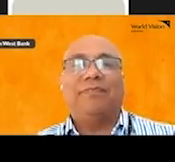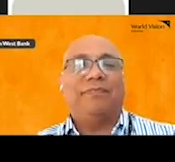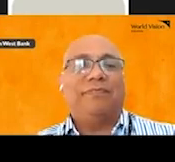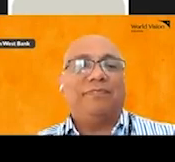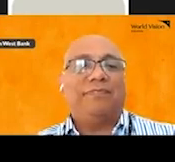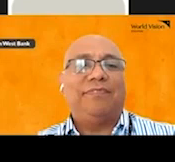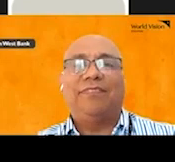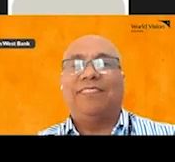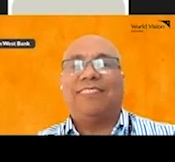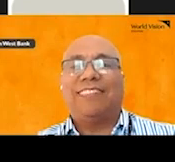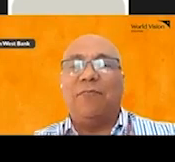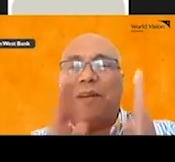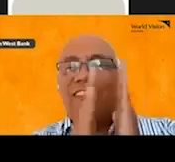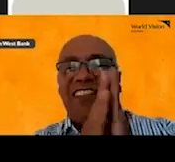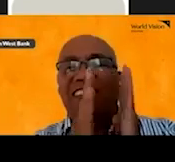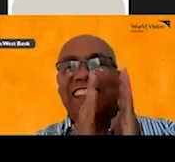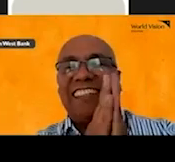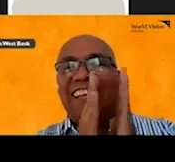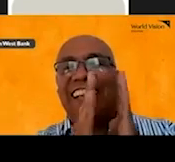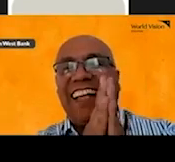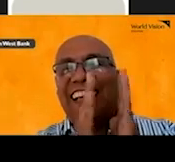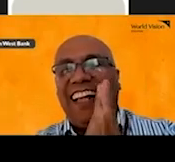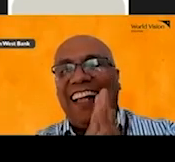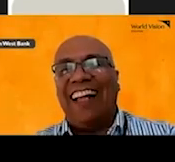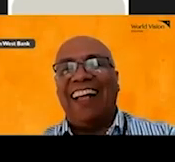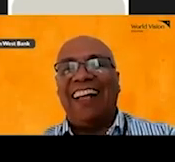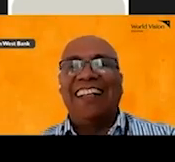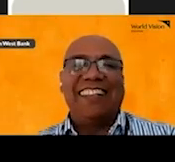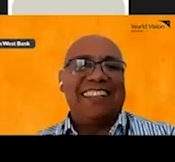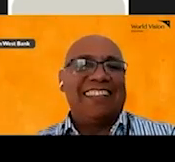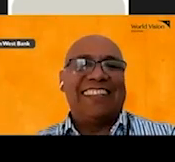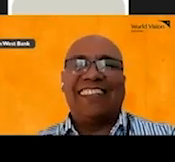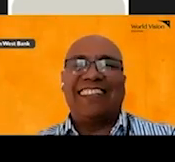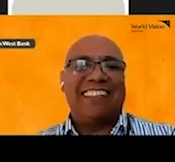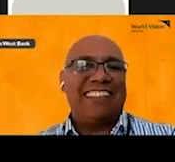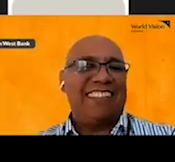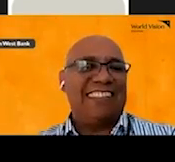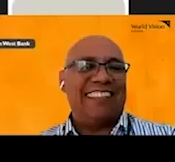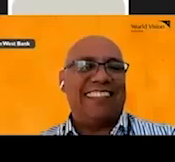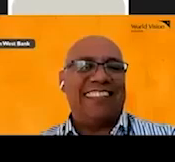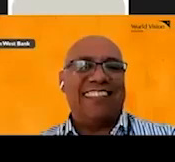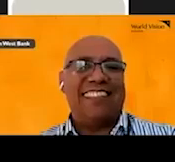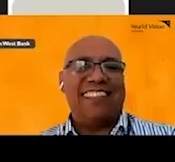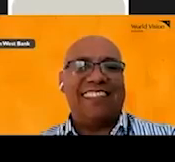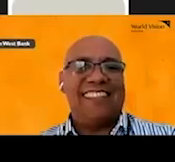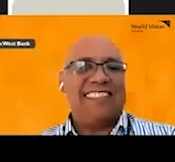The doctor. I'm to the